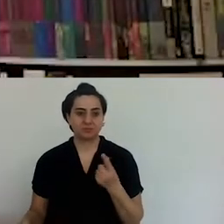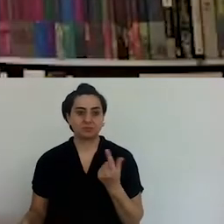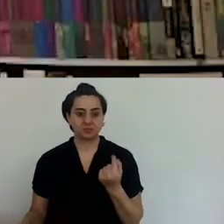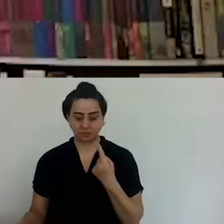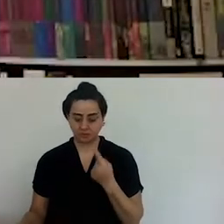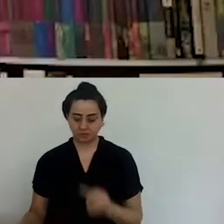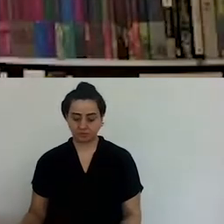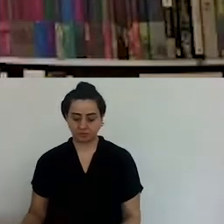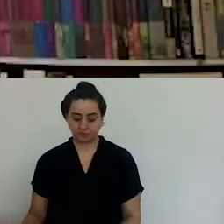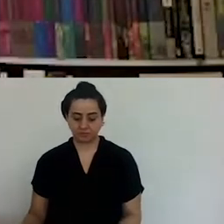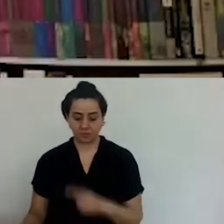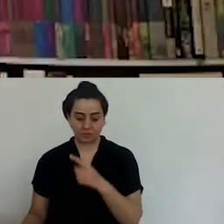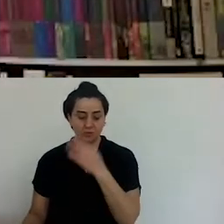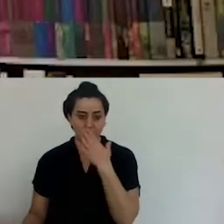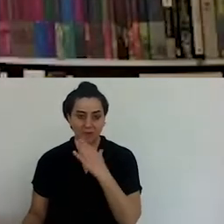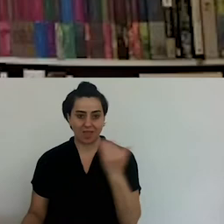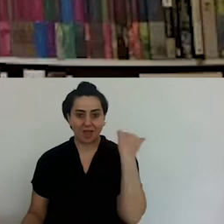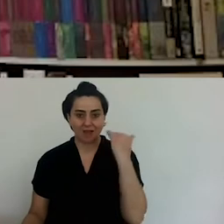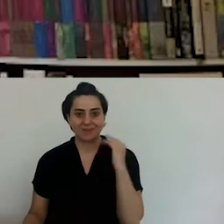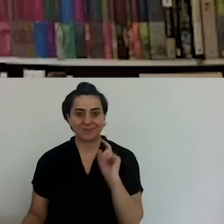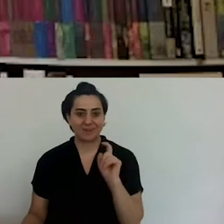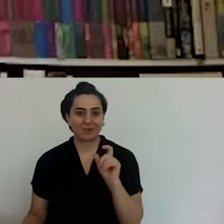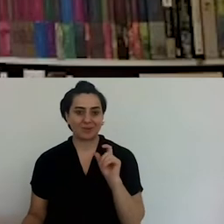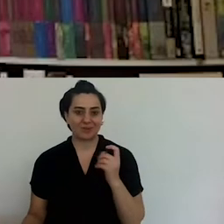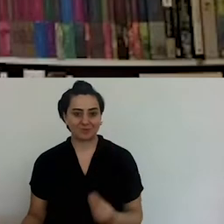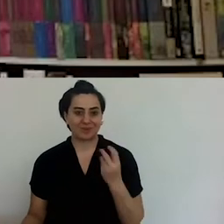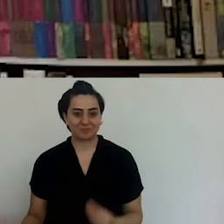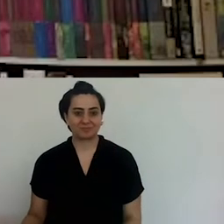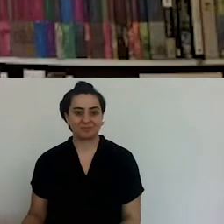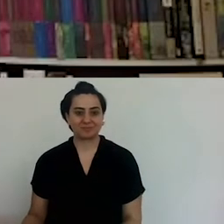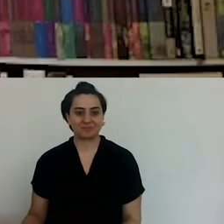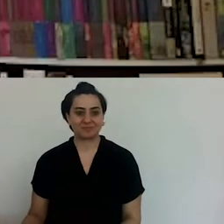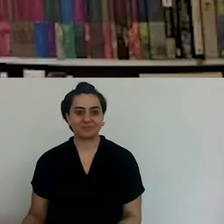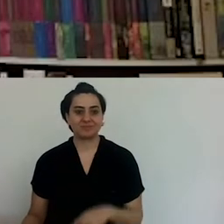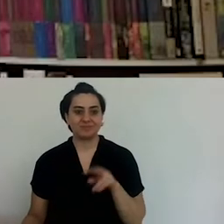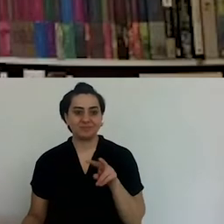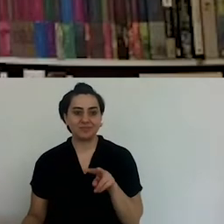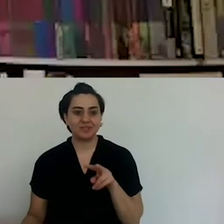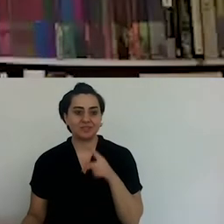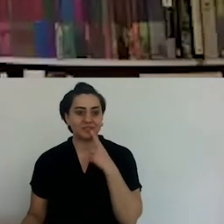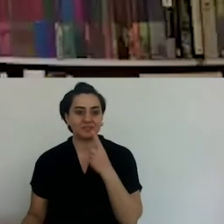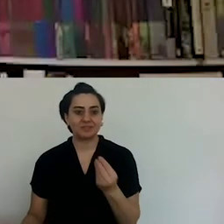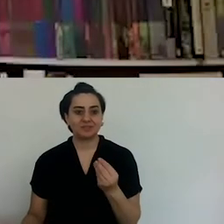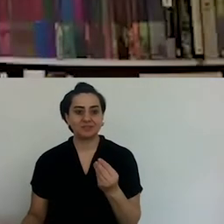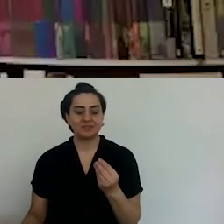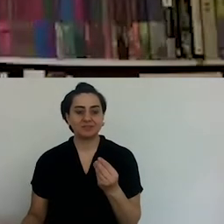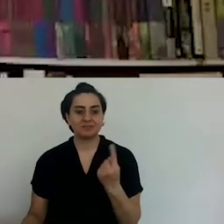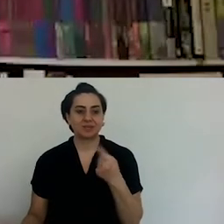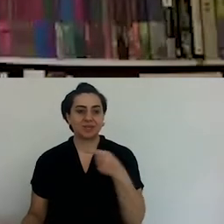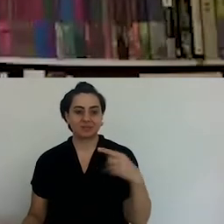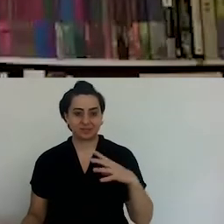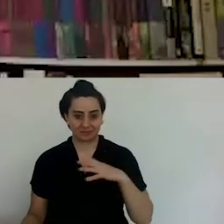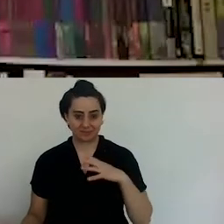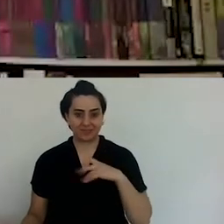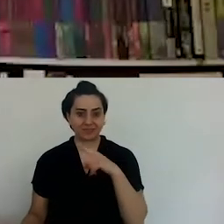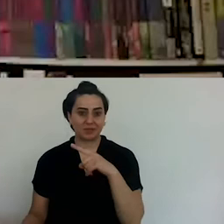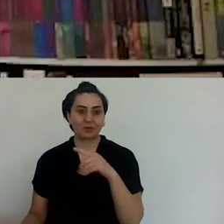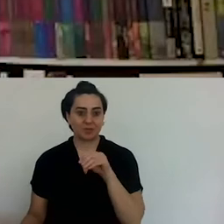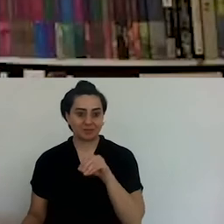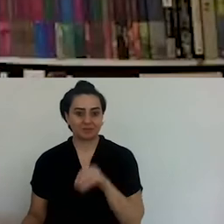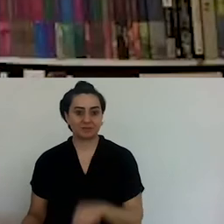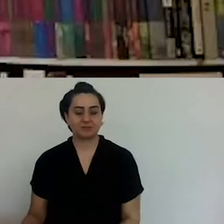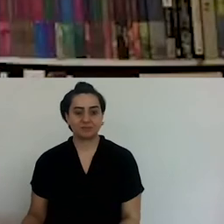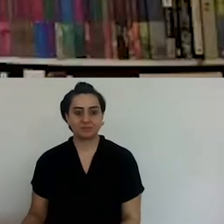about those dishes, hosts people at her home. In fact, Nayat's